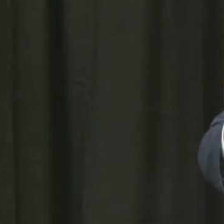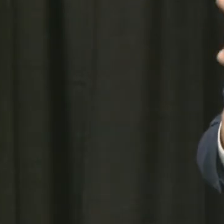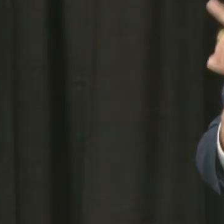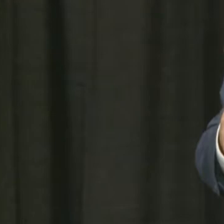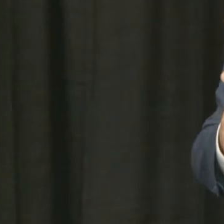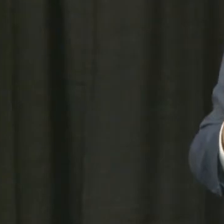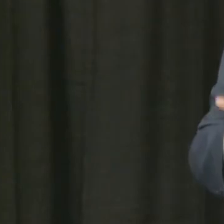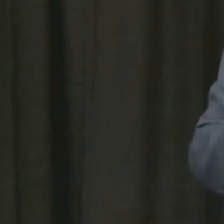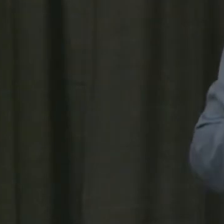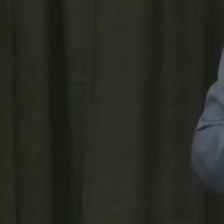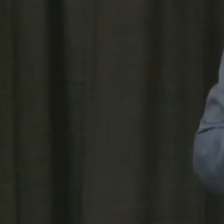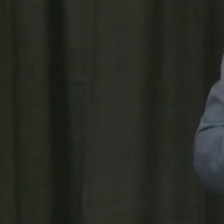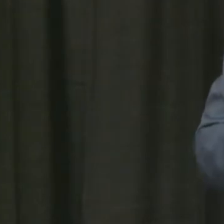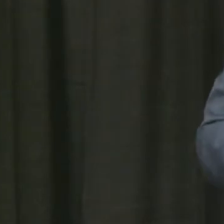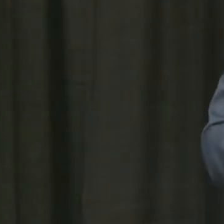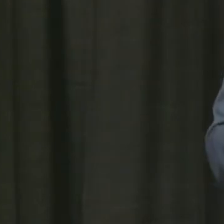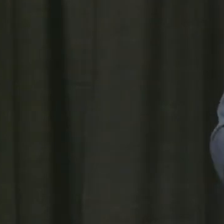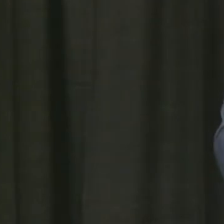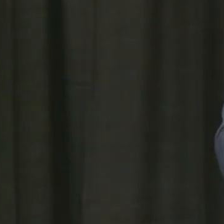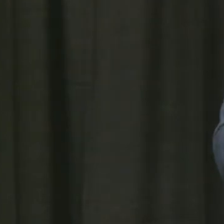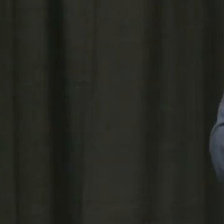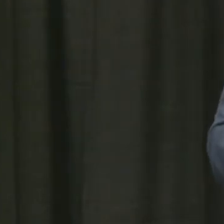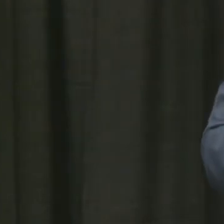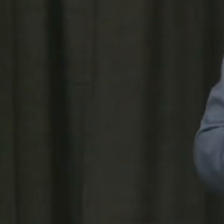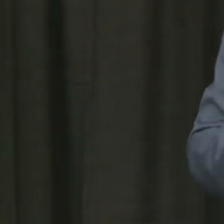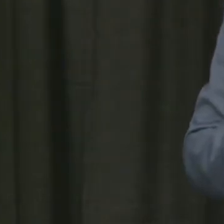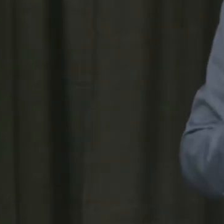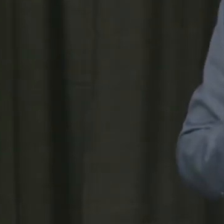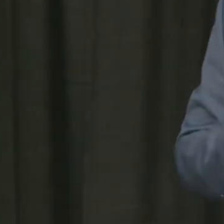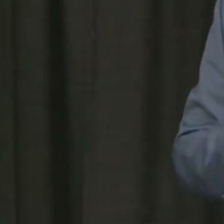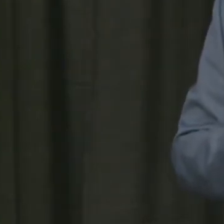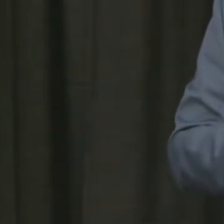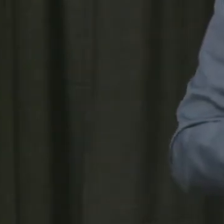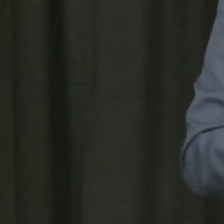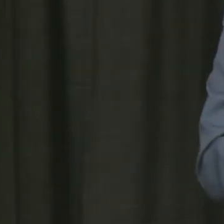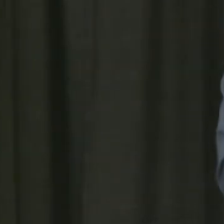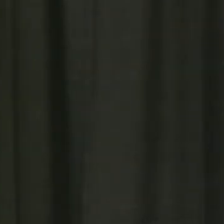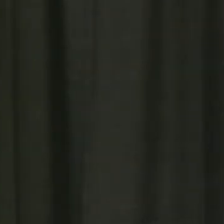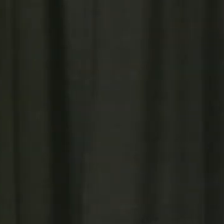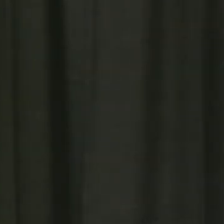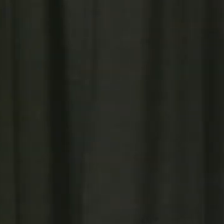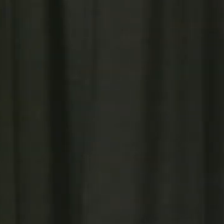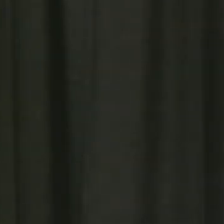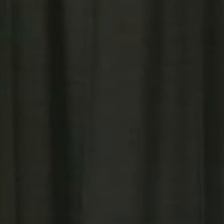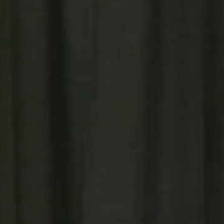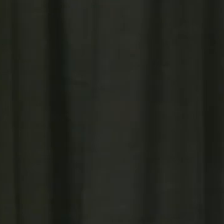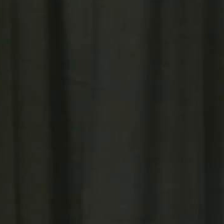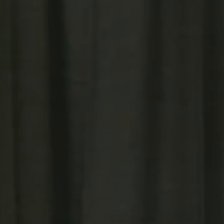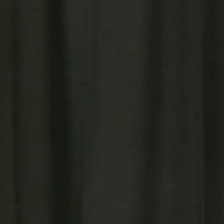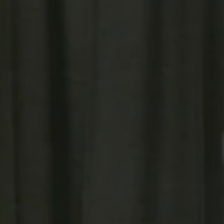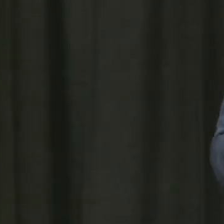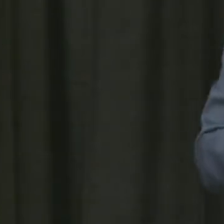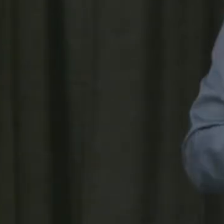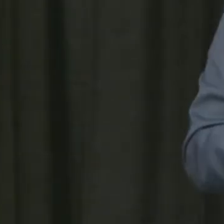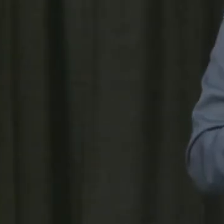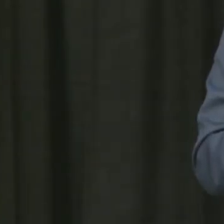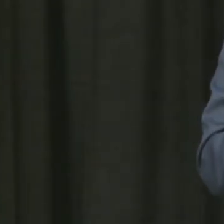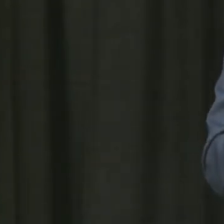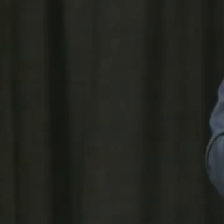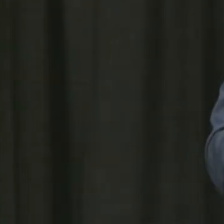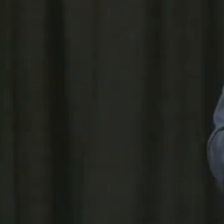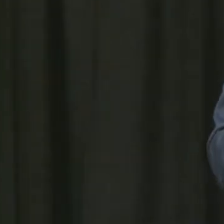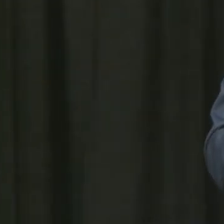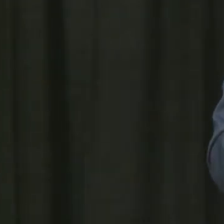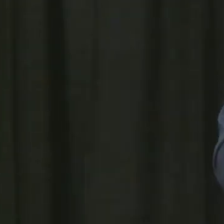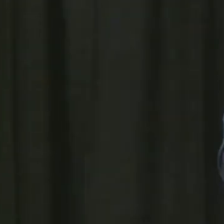So there's a lot of lessons in that. And one, of course, is this is that out of disasters can come beautiful, great things. But let's just make sure everyone's left